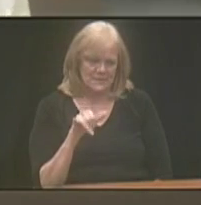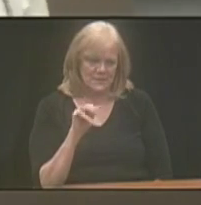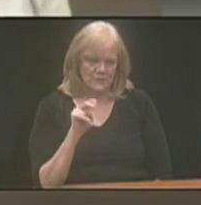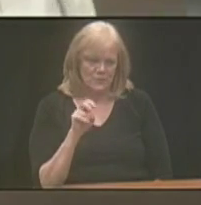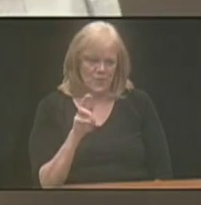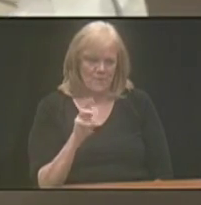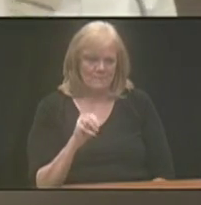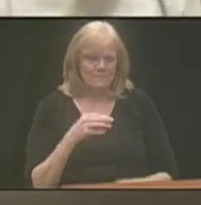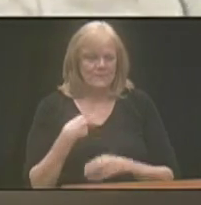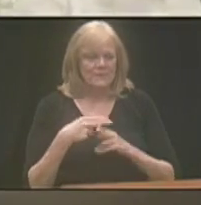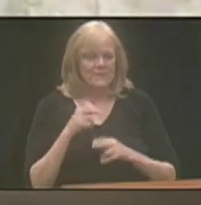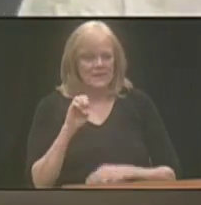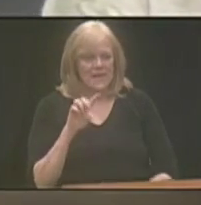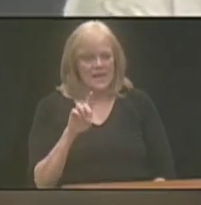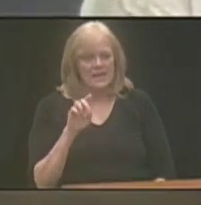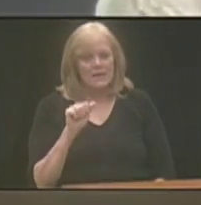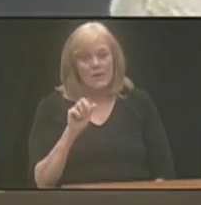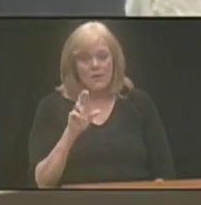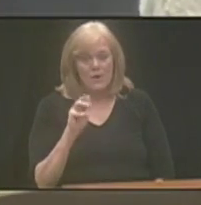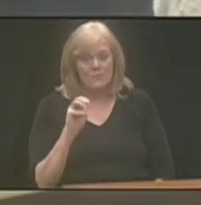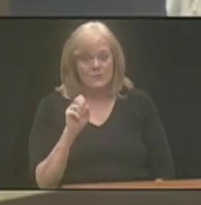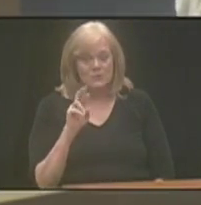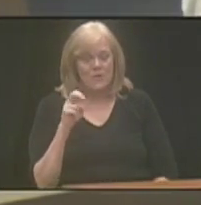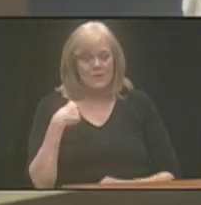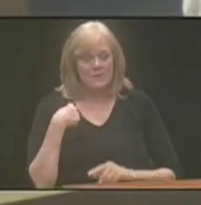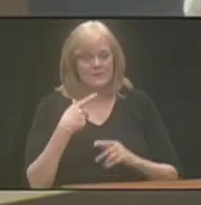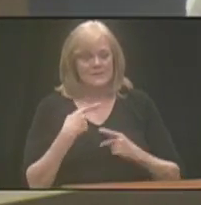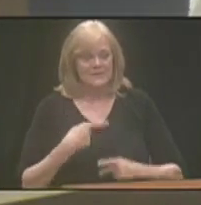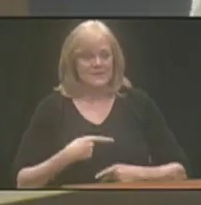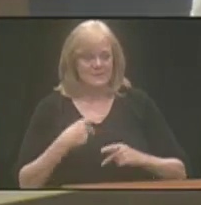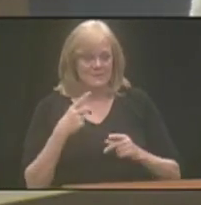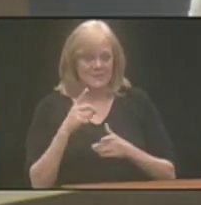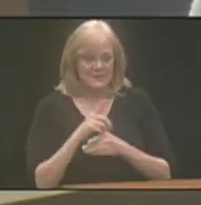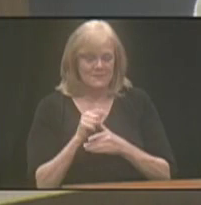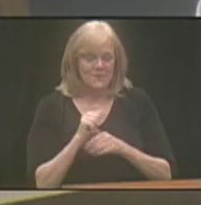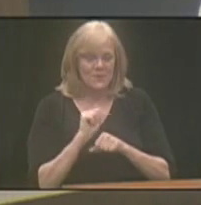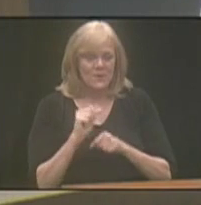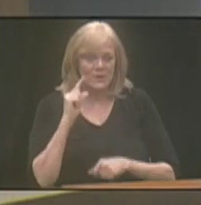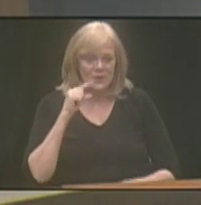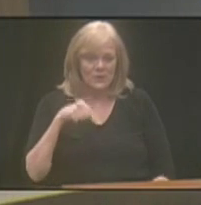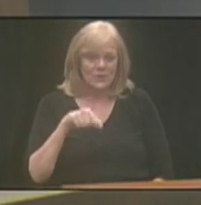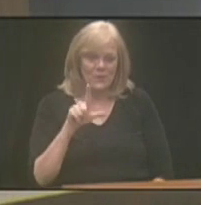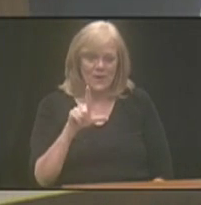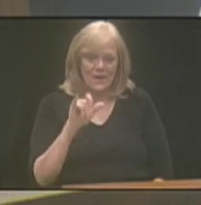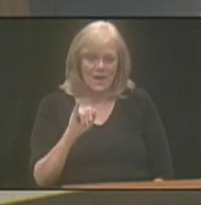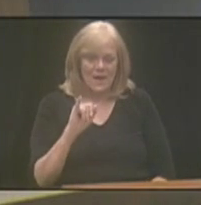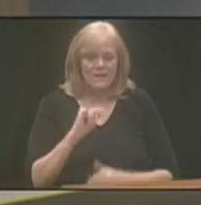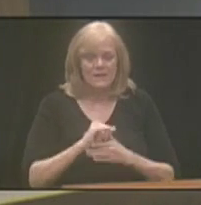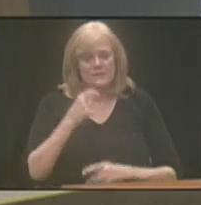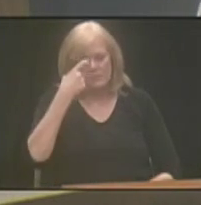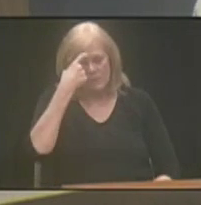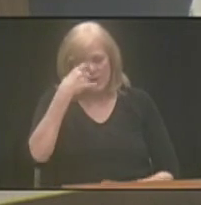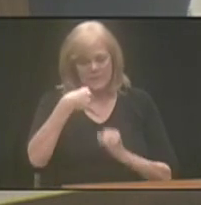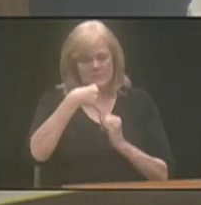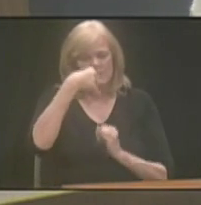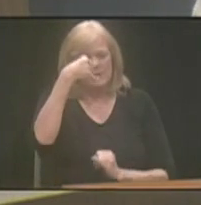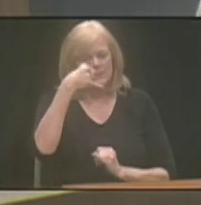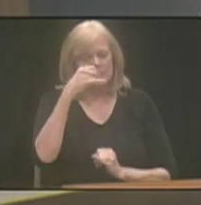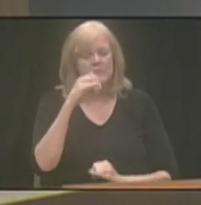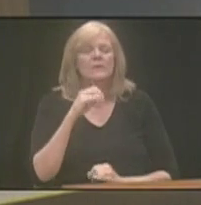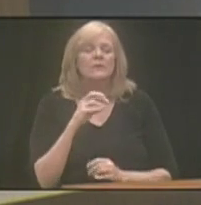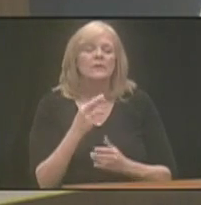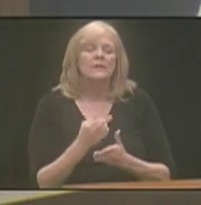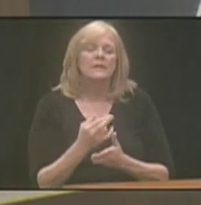My name is Ed Armstrong. I represent adults with physical disabilities. I work for QLI, which is a brain and spinal cord injury